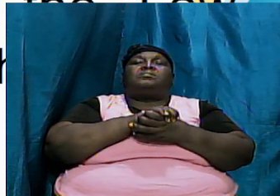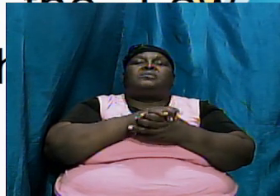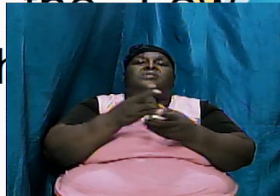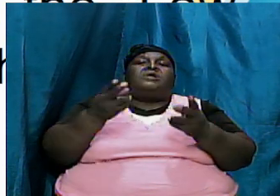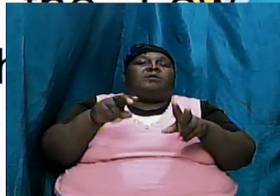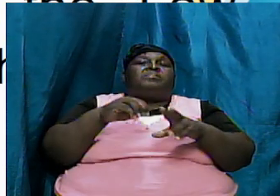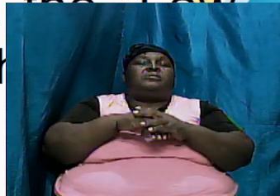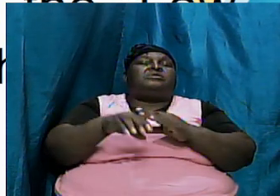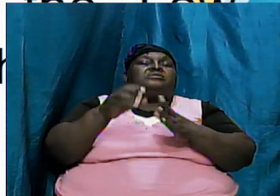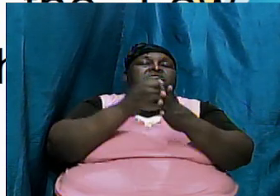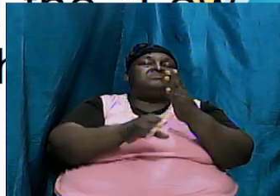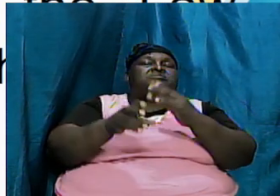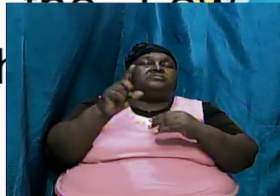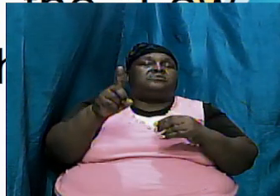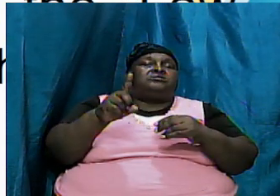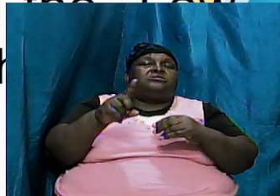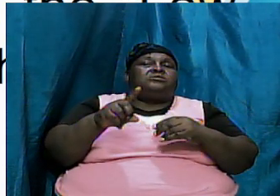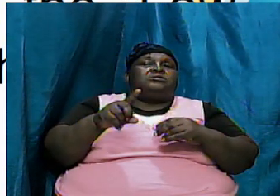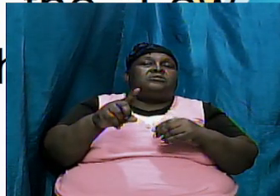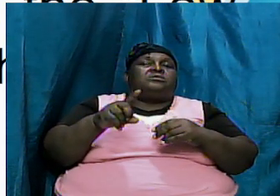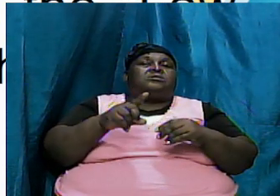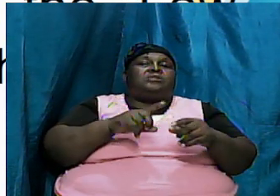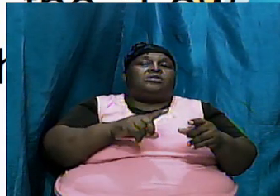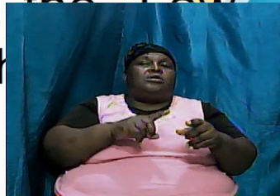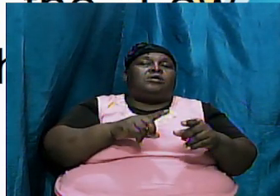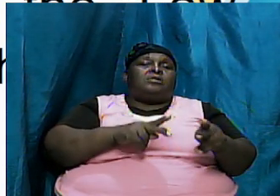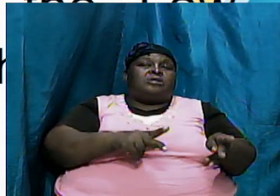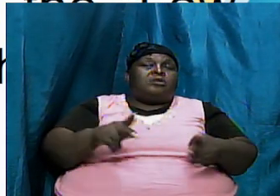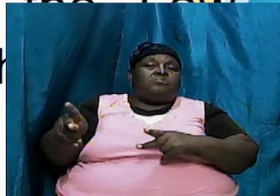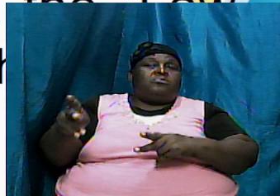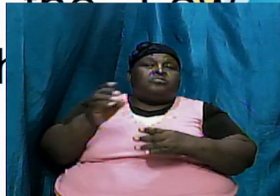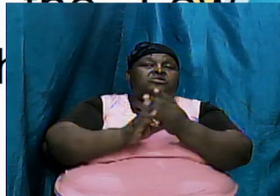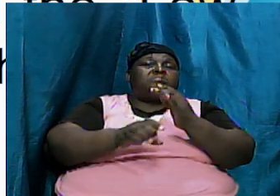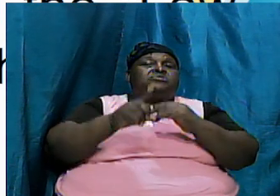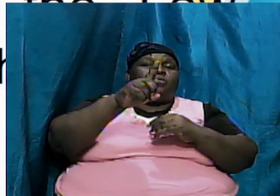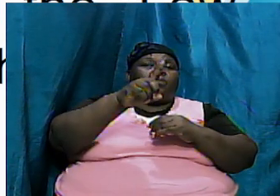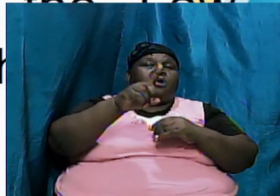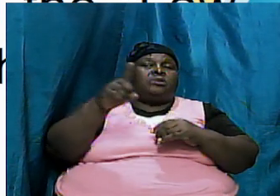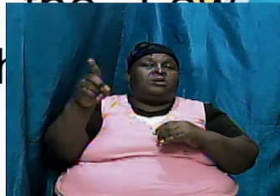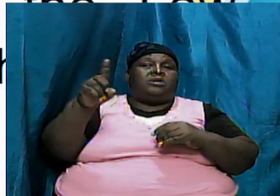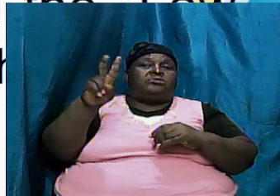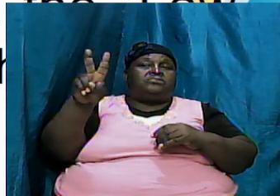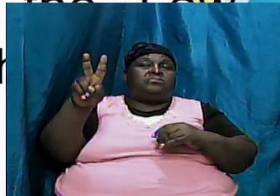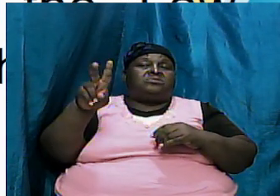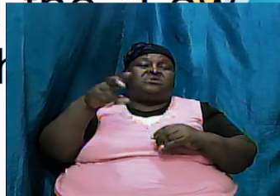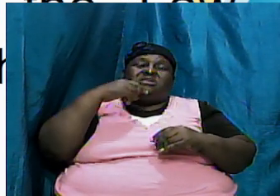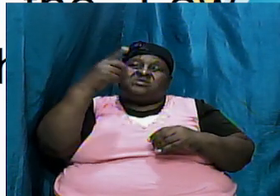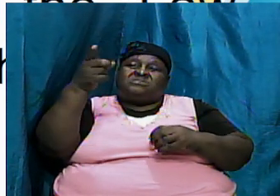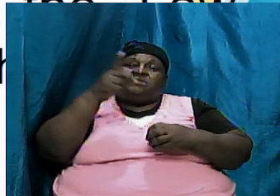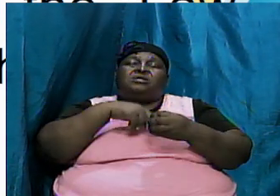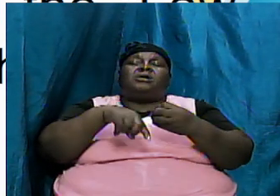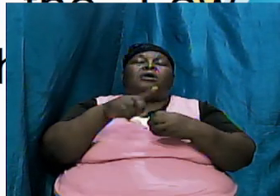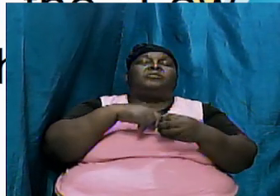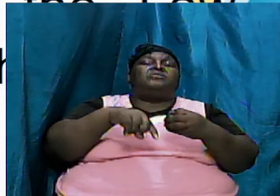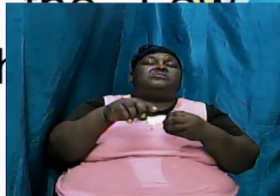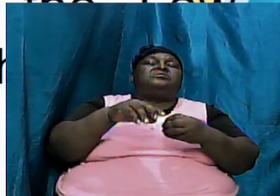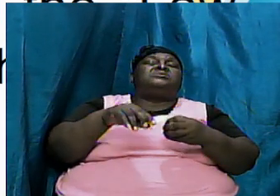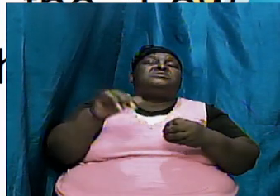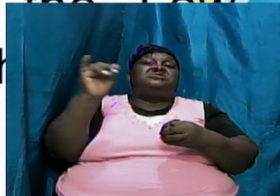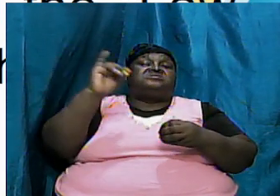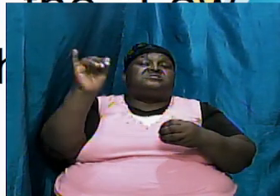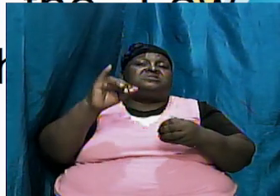happened in chapter 1 so you put chapter 1 and chapter 2 together they are talking about the same thing and just giving an account